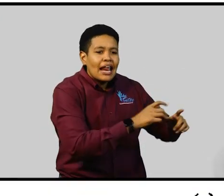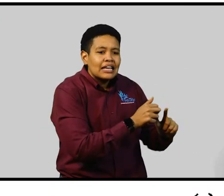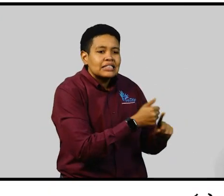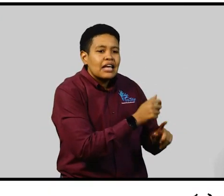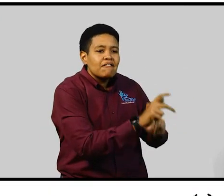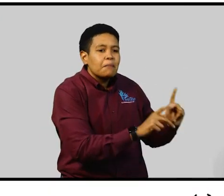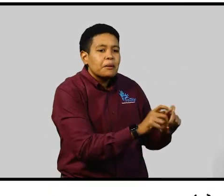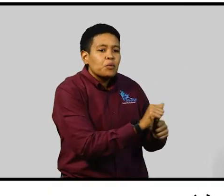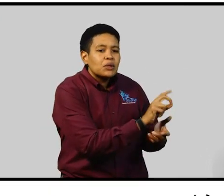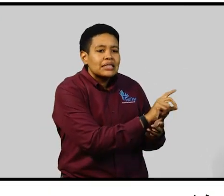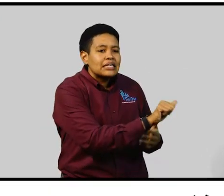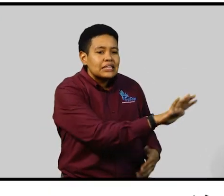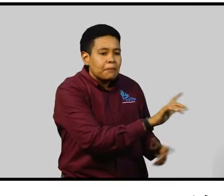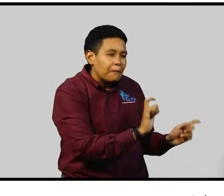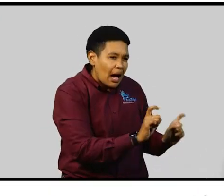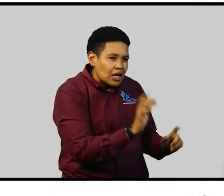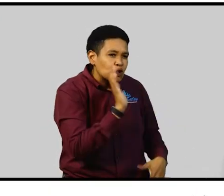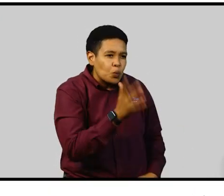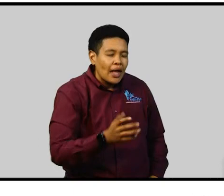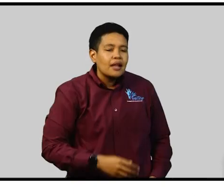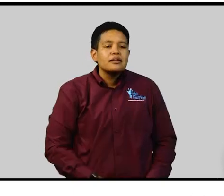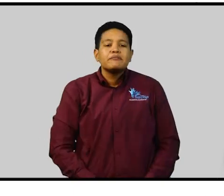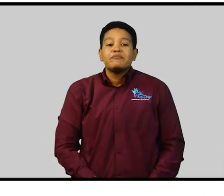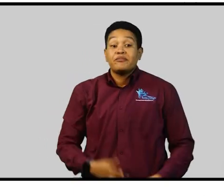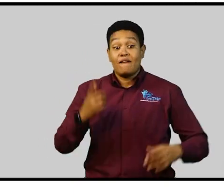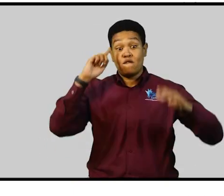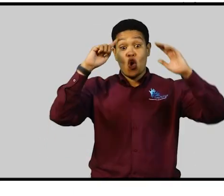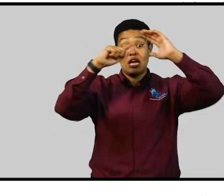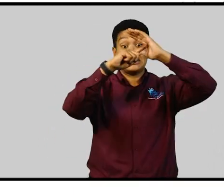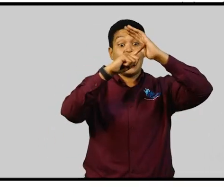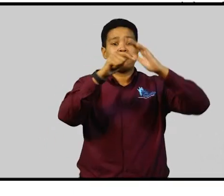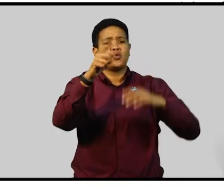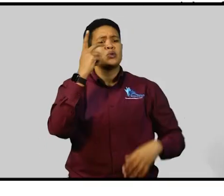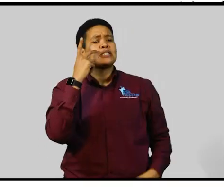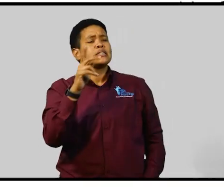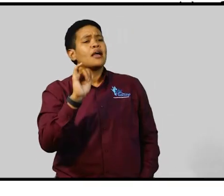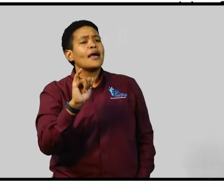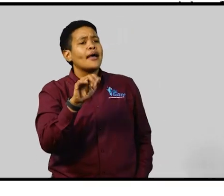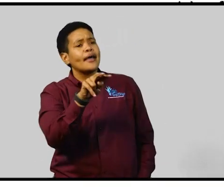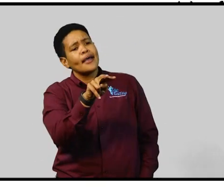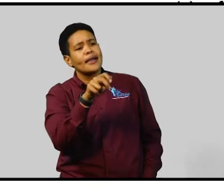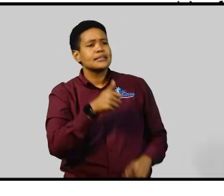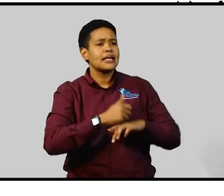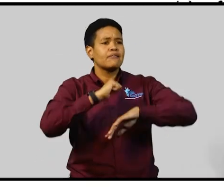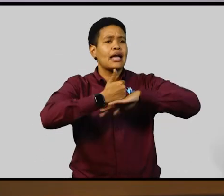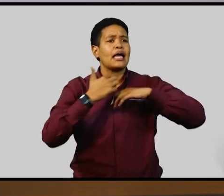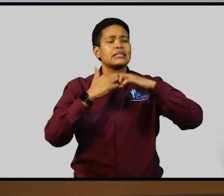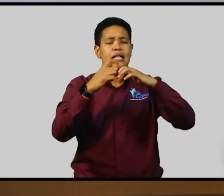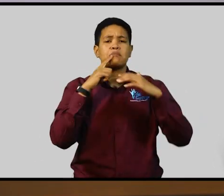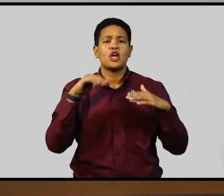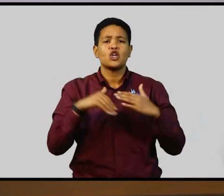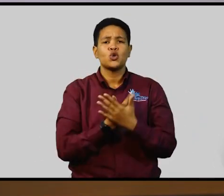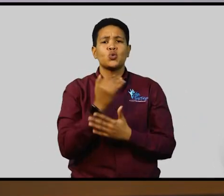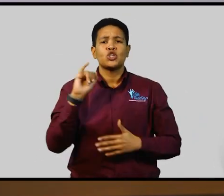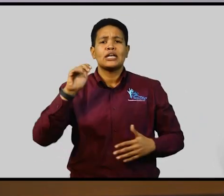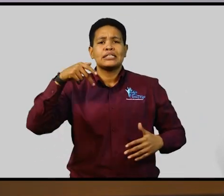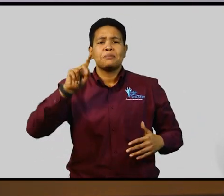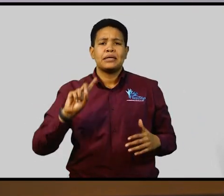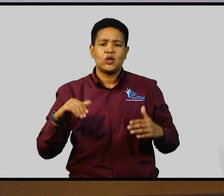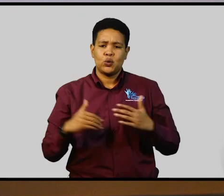to persons with disabilities. So, for example, you will see the establishment of a new